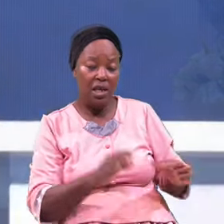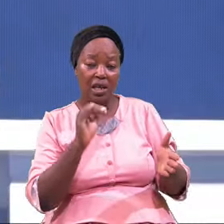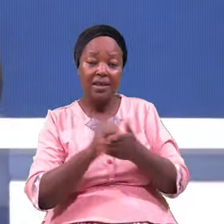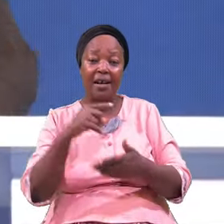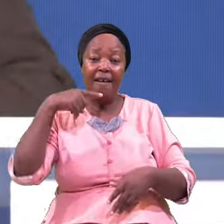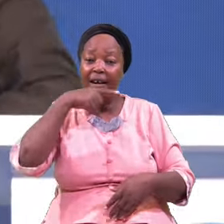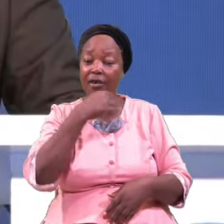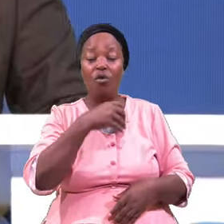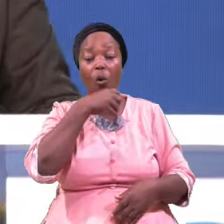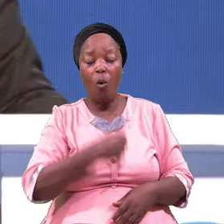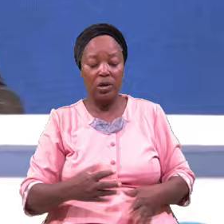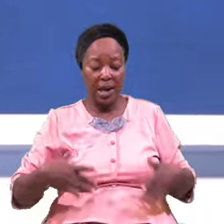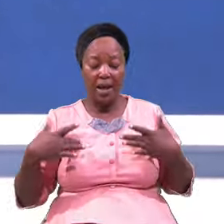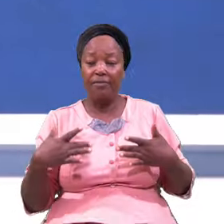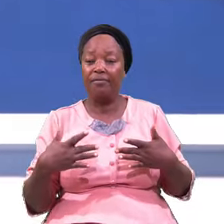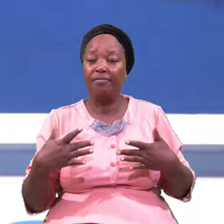Old Lie